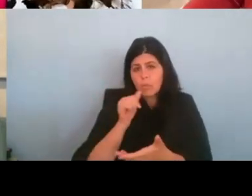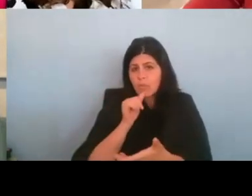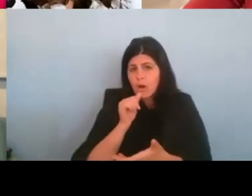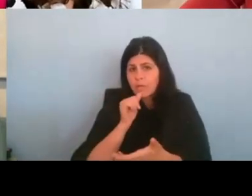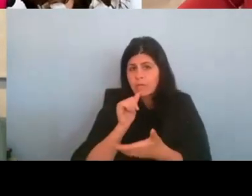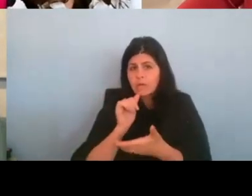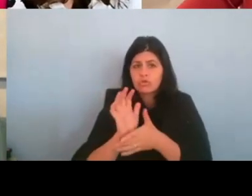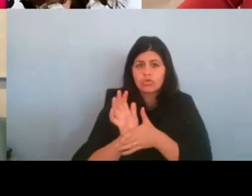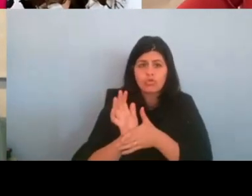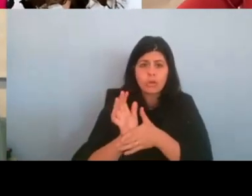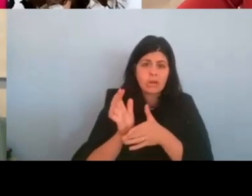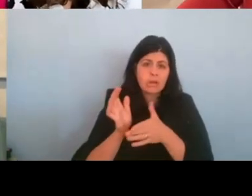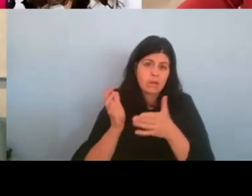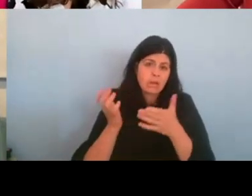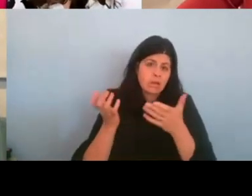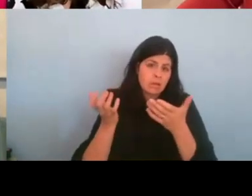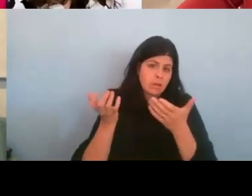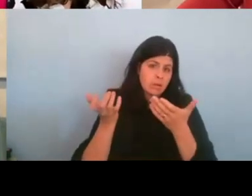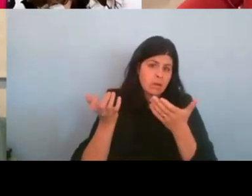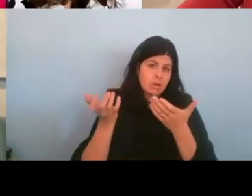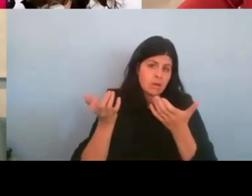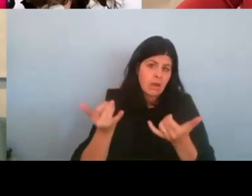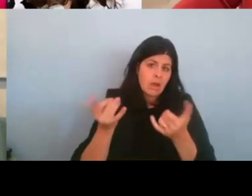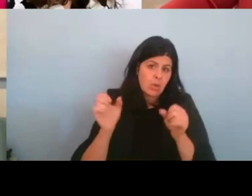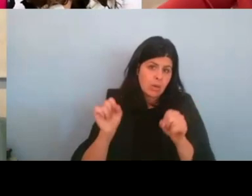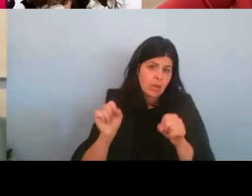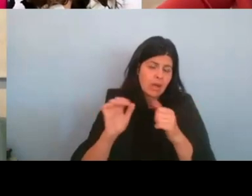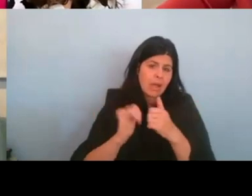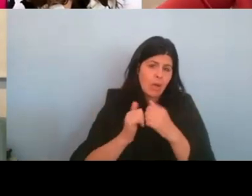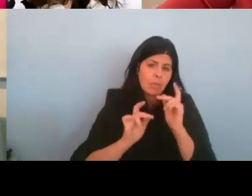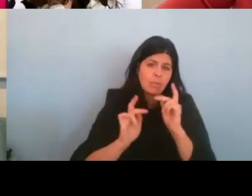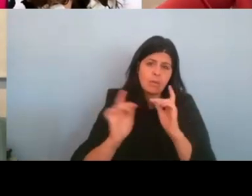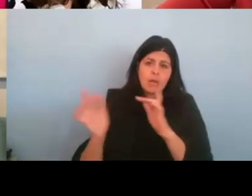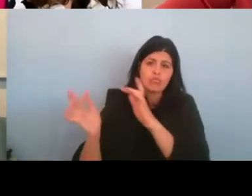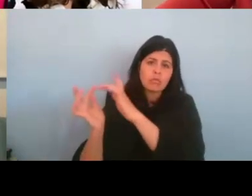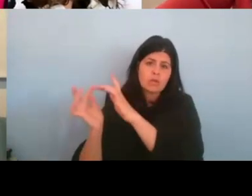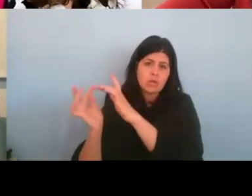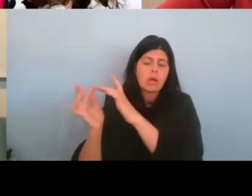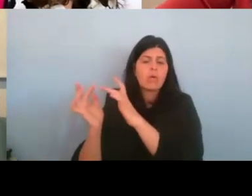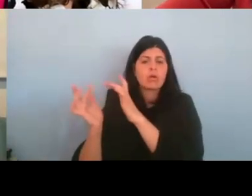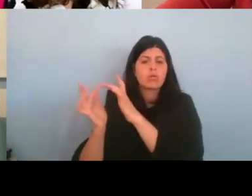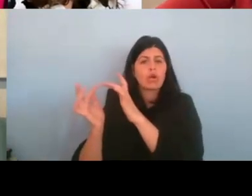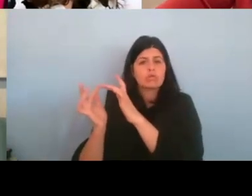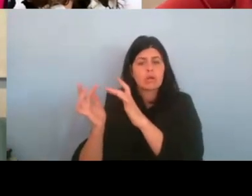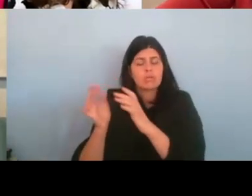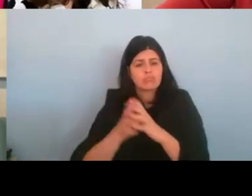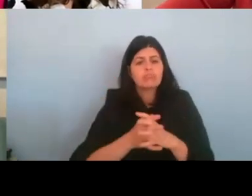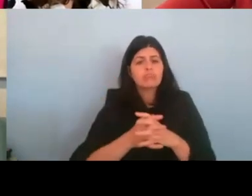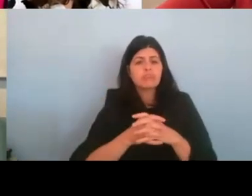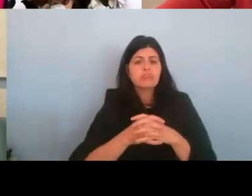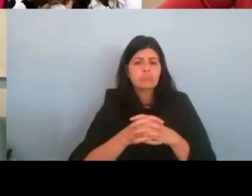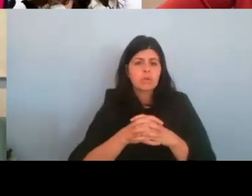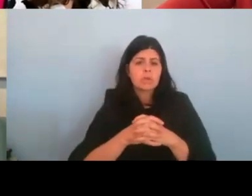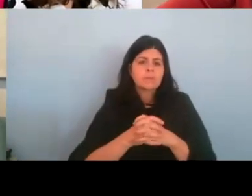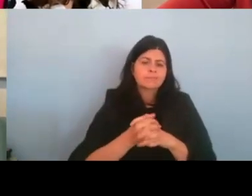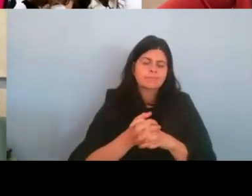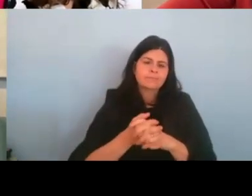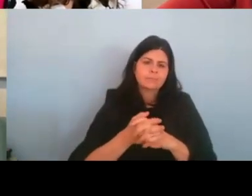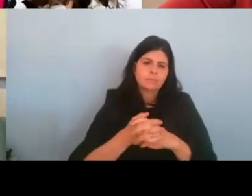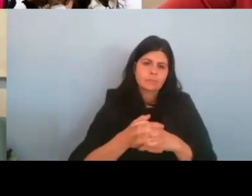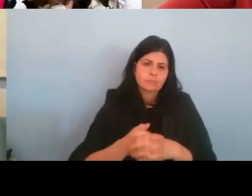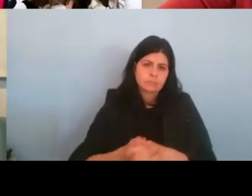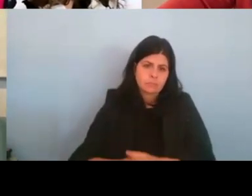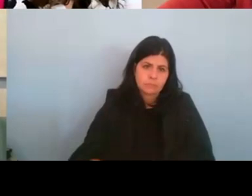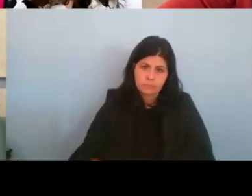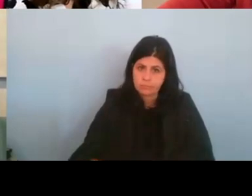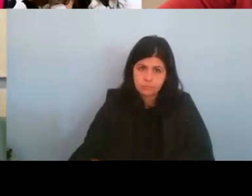like how can, how can people reach out and contact you for that? Yeah. So you can, um, well also, if